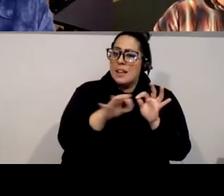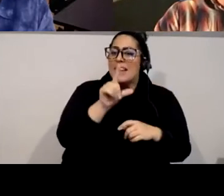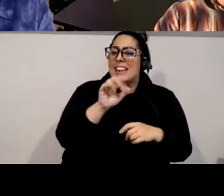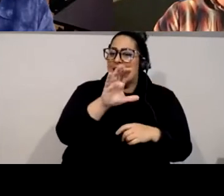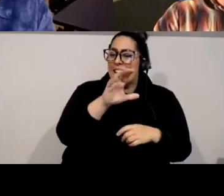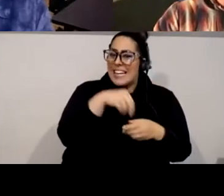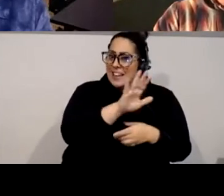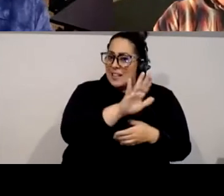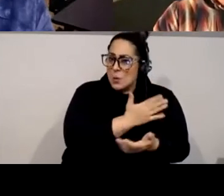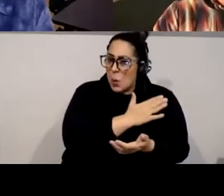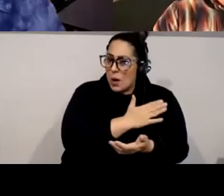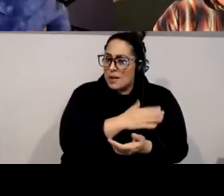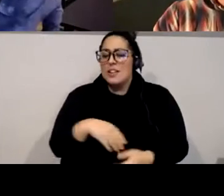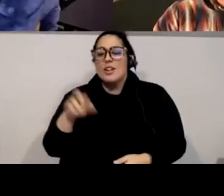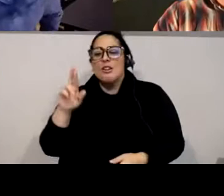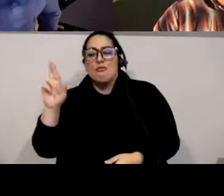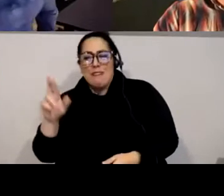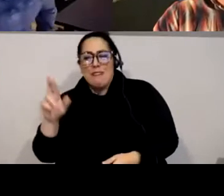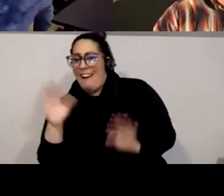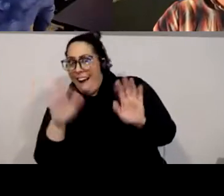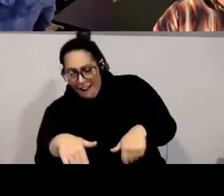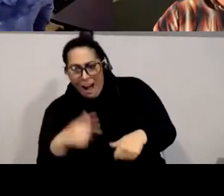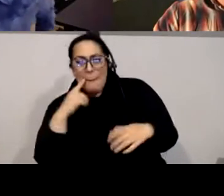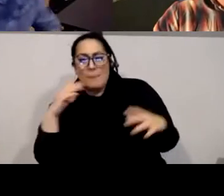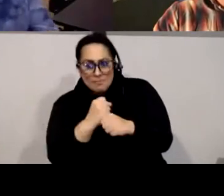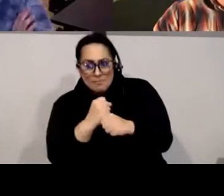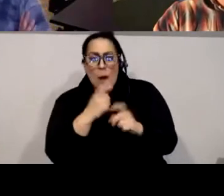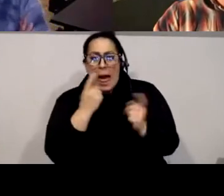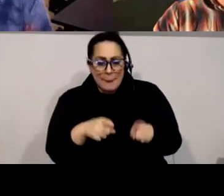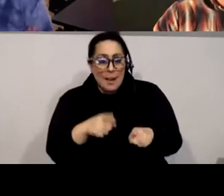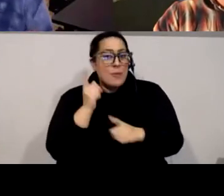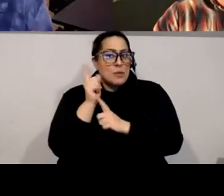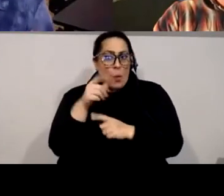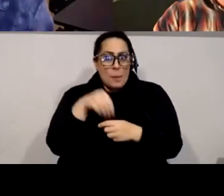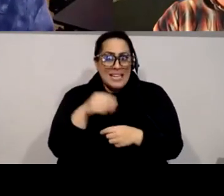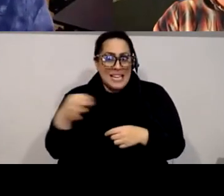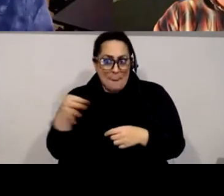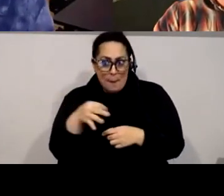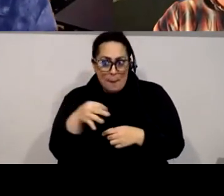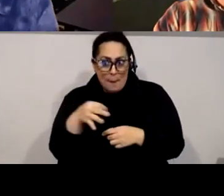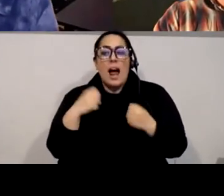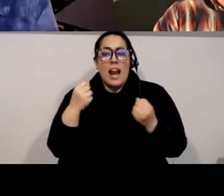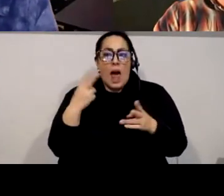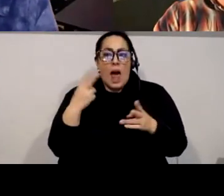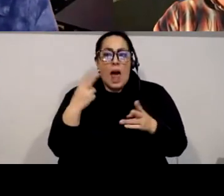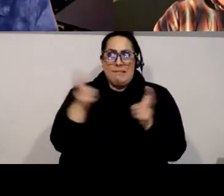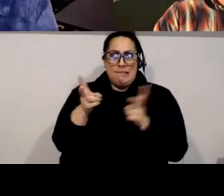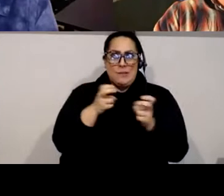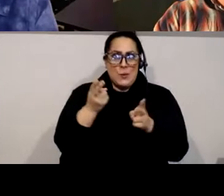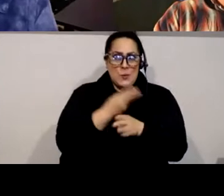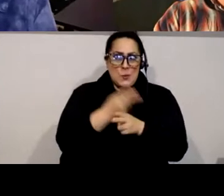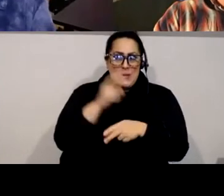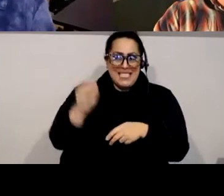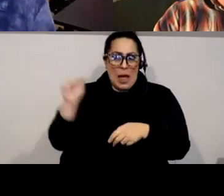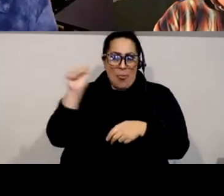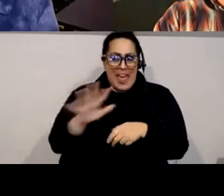just the short uh abbreviated version is there was a moment in hip-hop where there were a lot of using of bollywood and south asian sounds